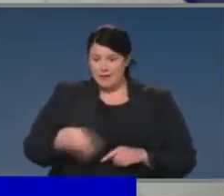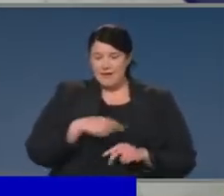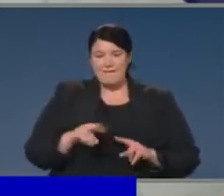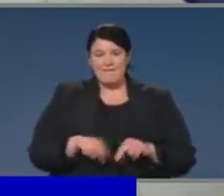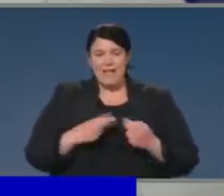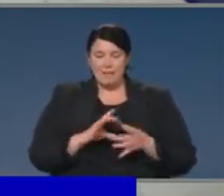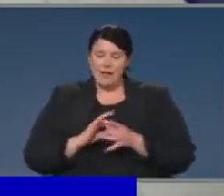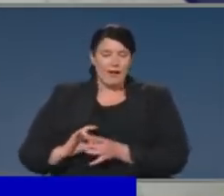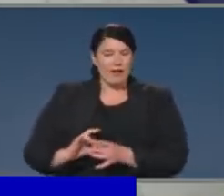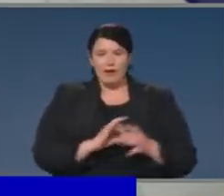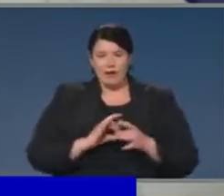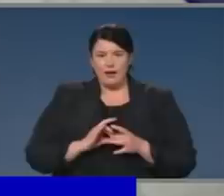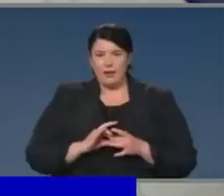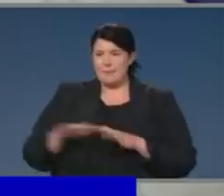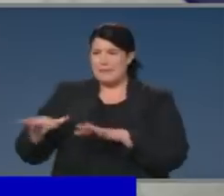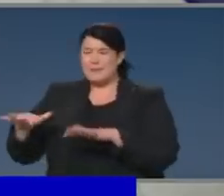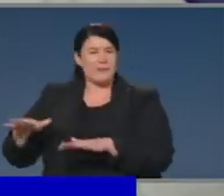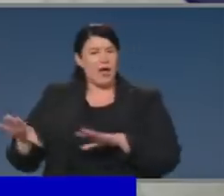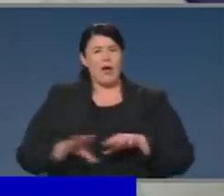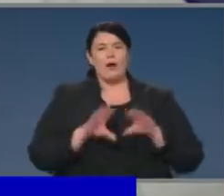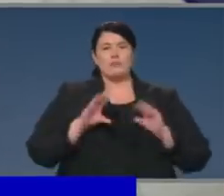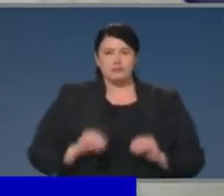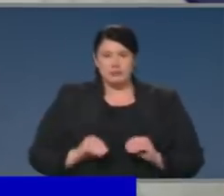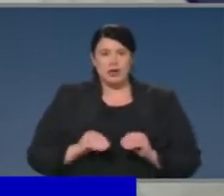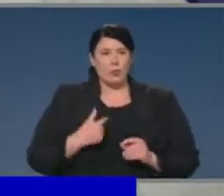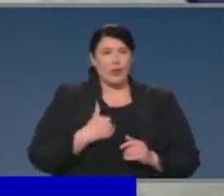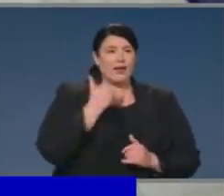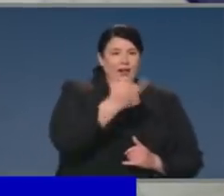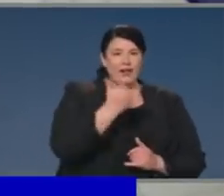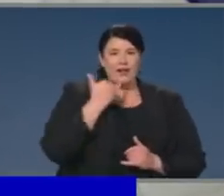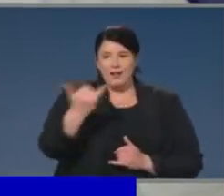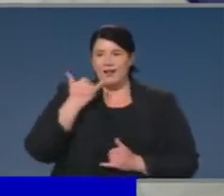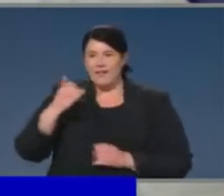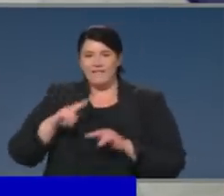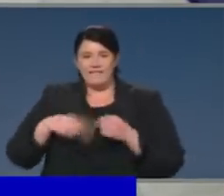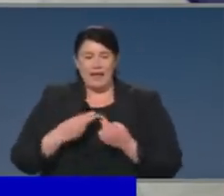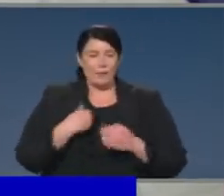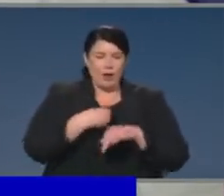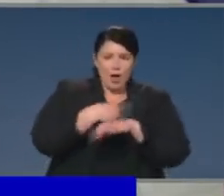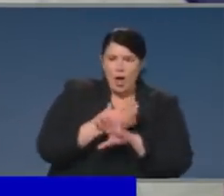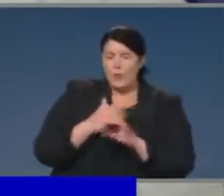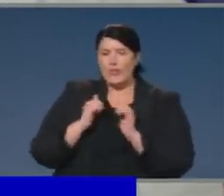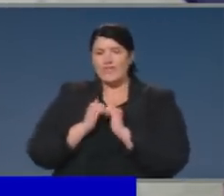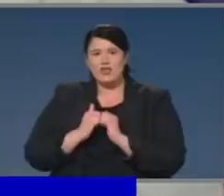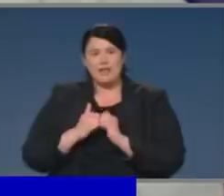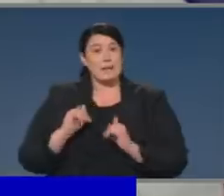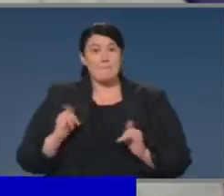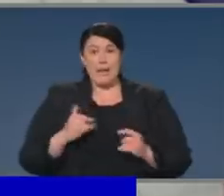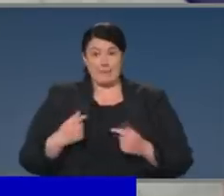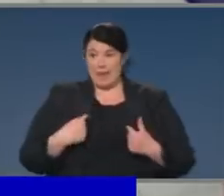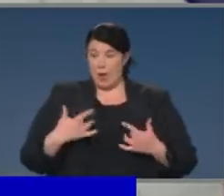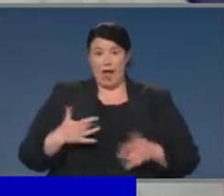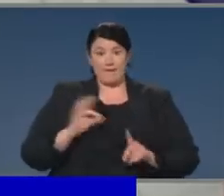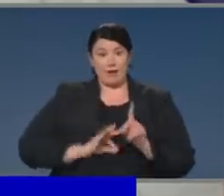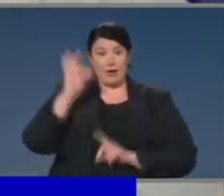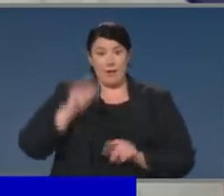answer, but that's really important. So the fundamental principle of data and modelling, absolutely, we need to get that. We need to get it